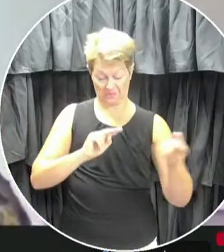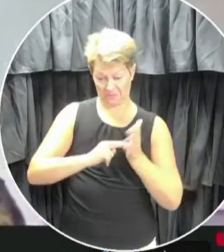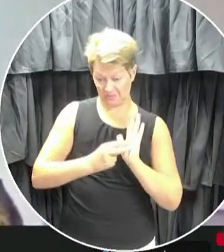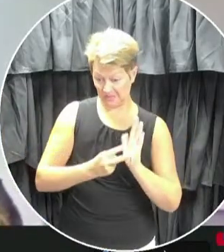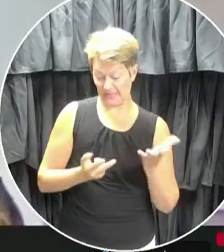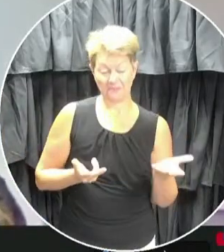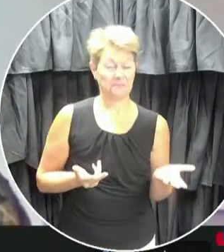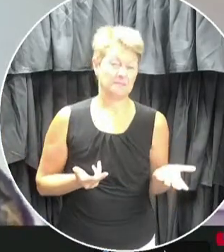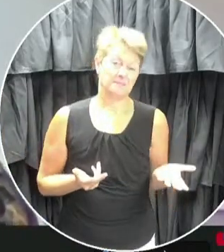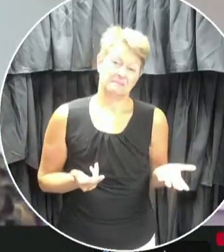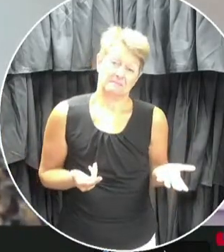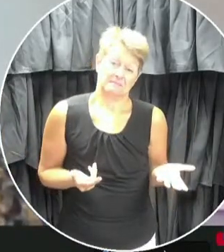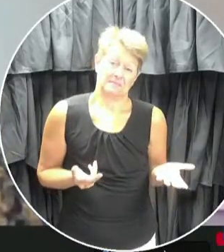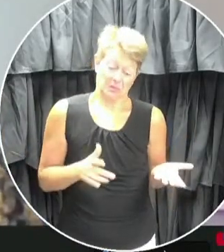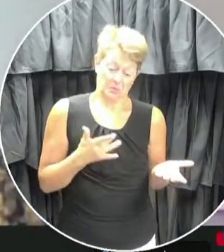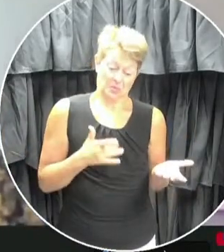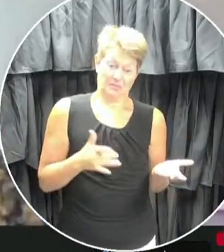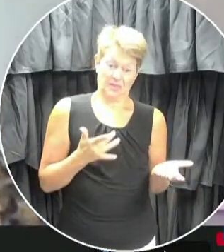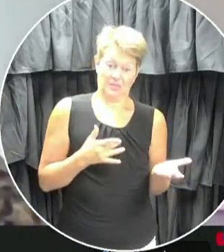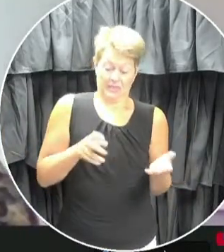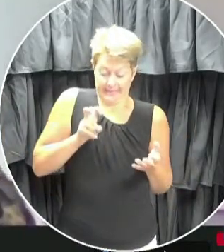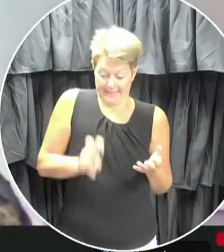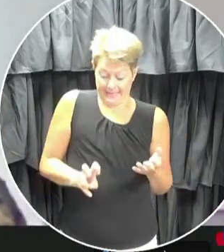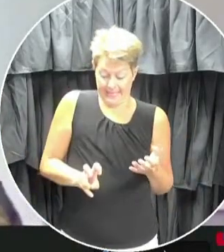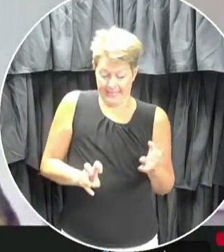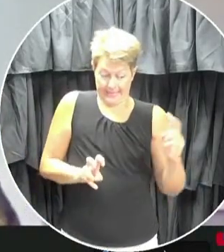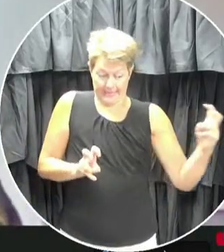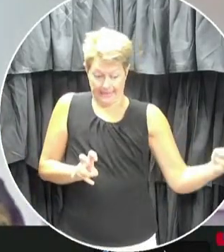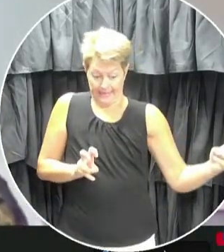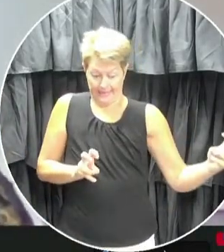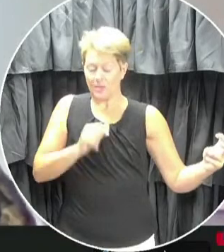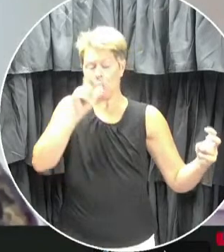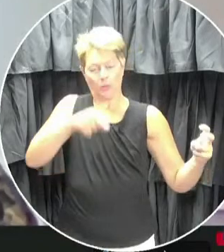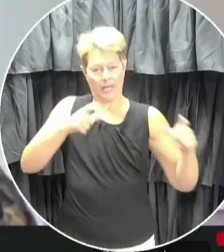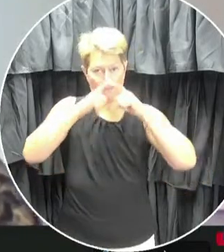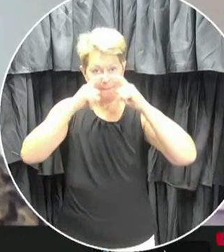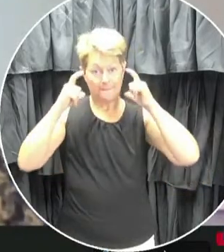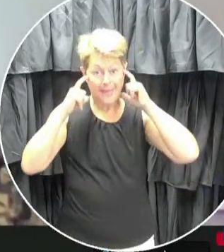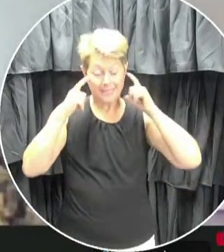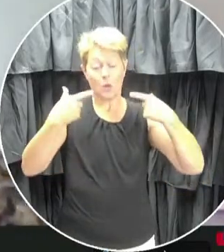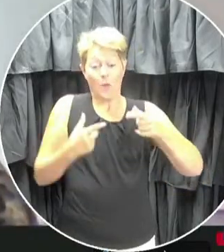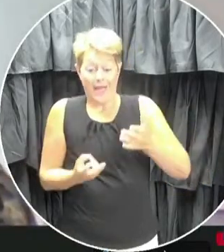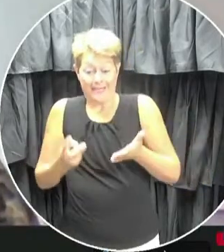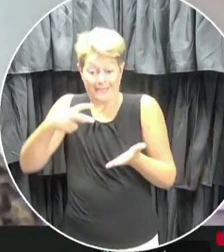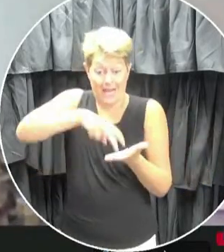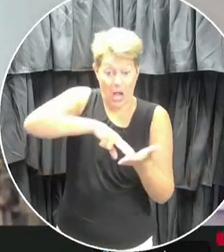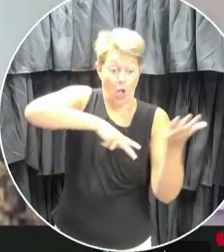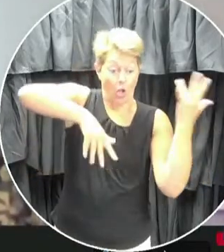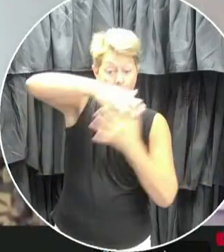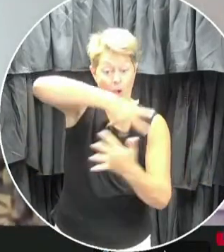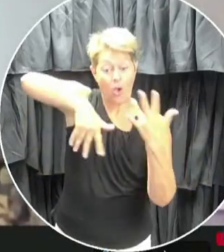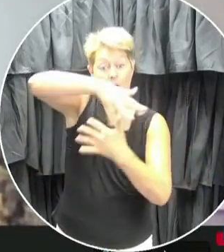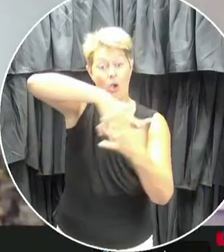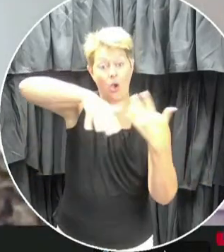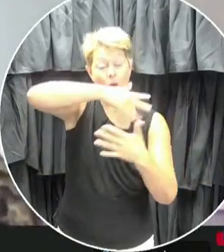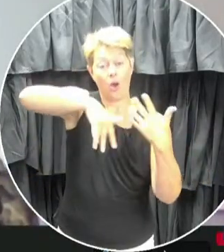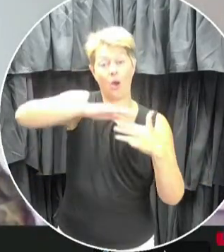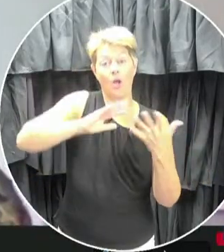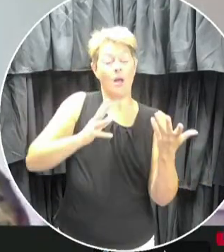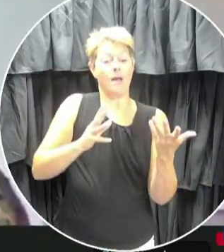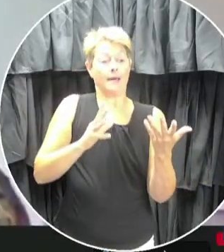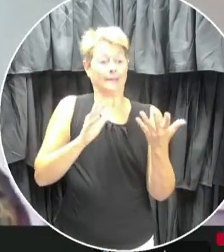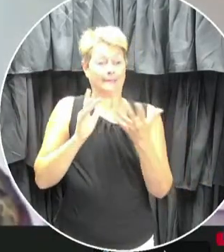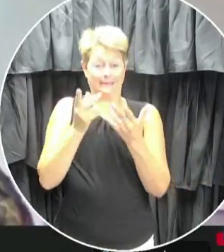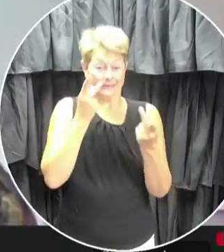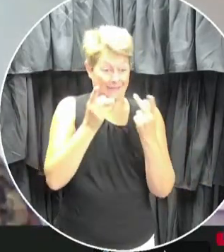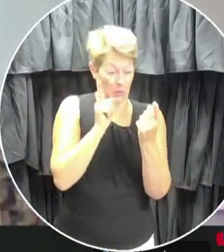we think that they can sit safely without wearing a mask. But when they're up and on the move, and they, you know, could be coming into closer